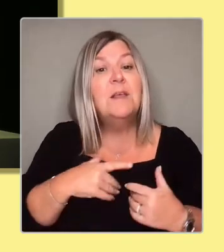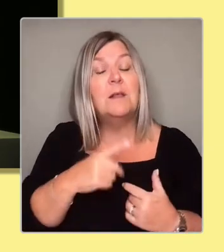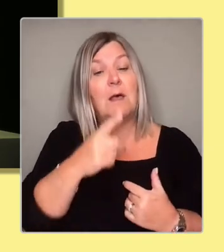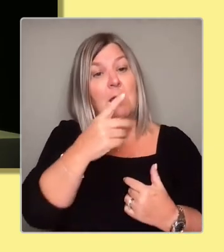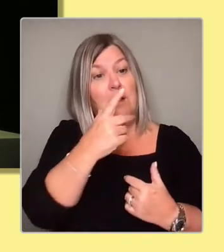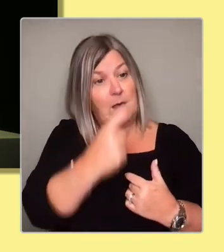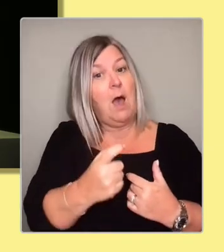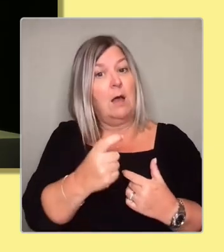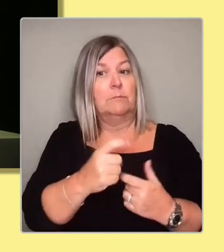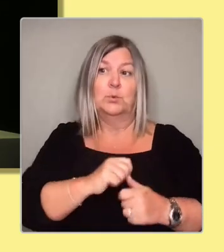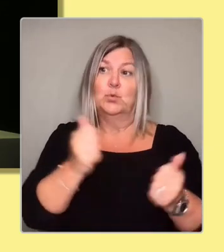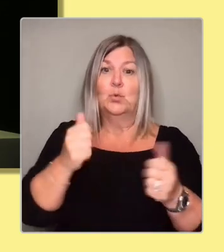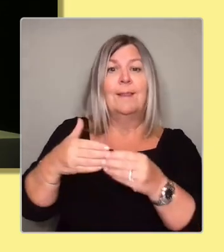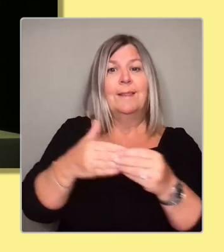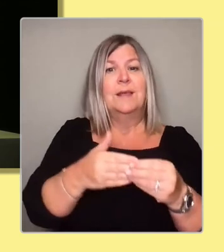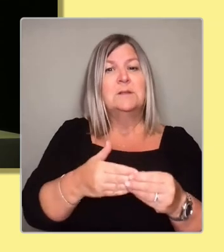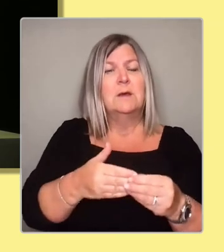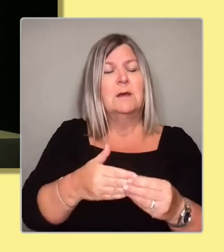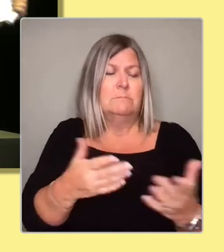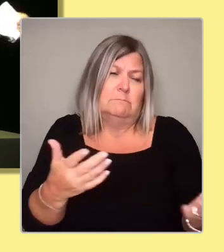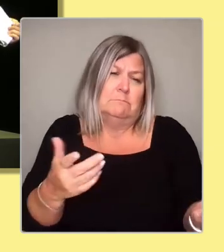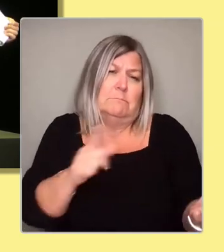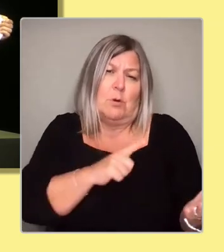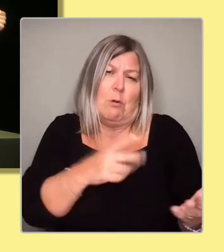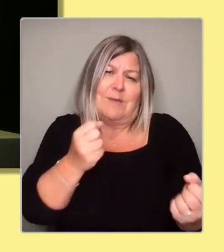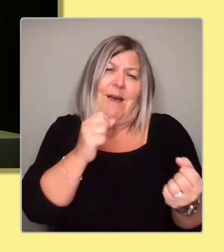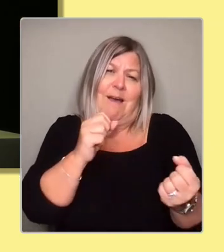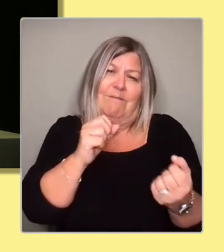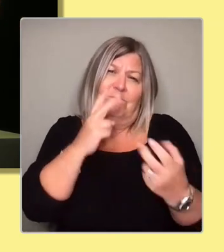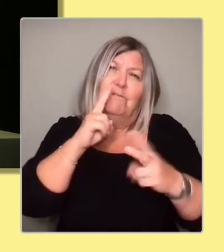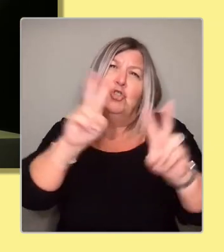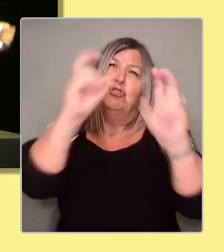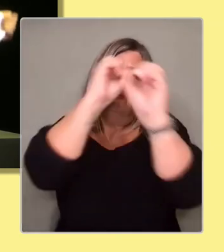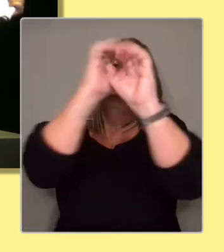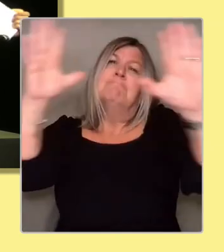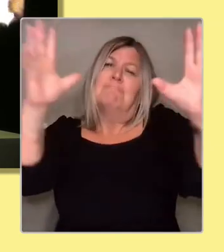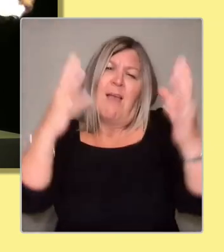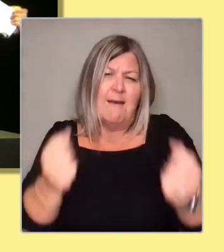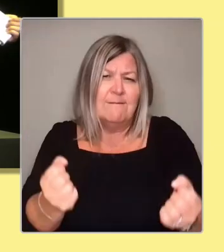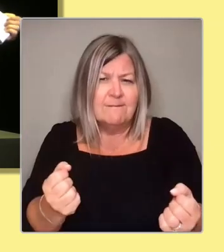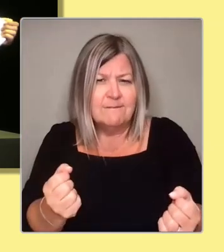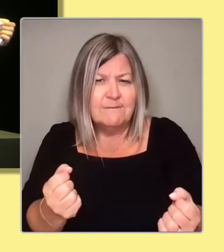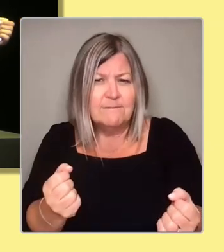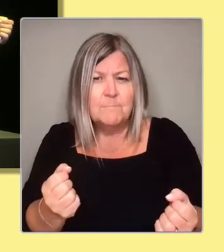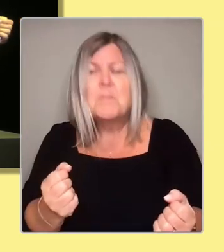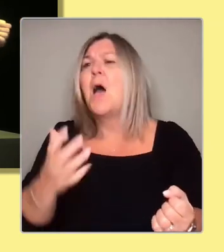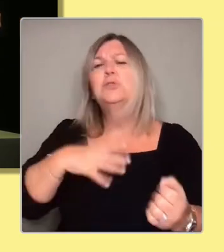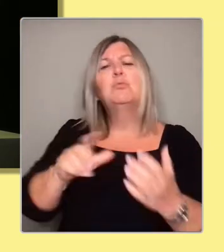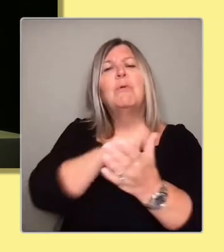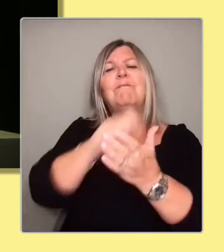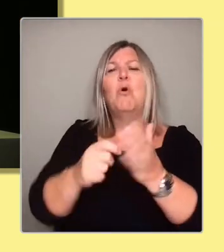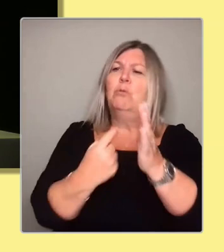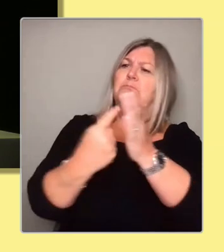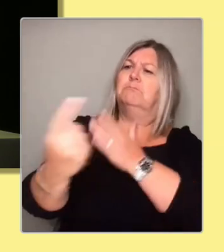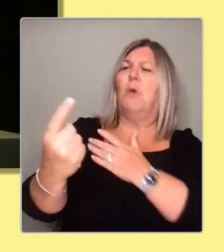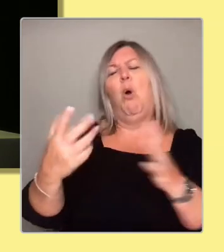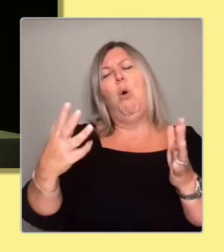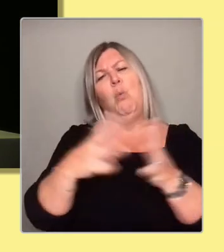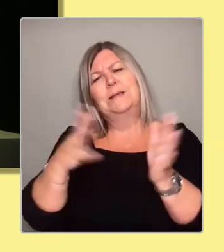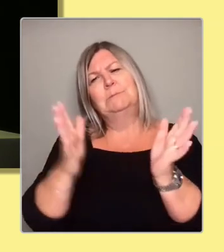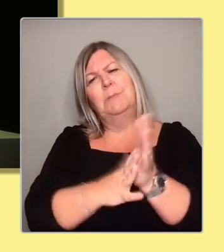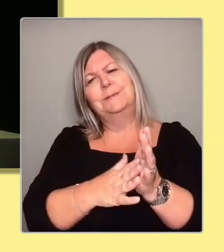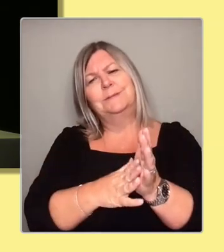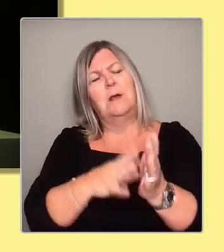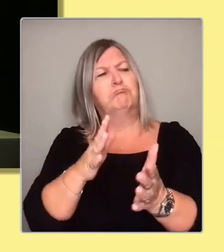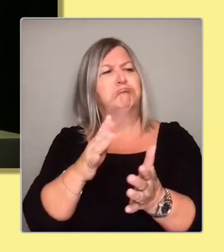I want to inspire people. I don't want to, I don't want people voting for independence just because of Westminster's feelings. I want to inspire them to